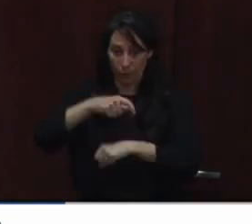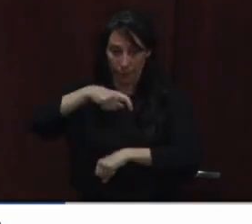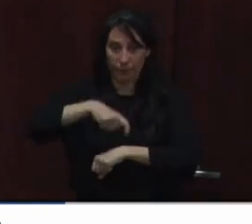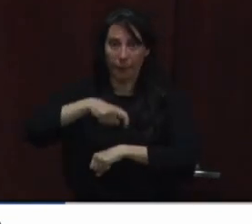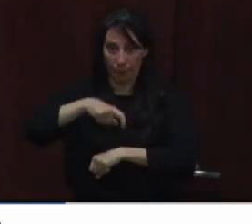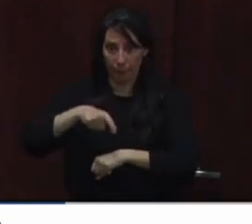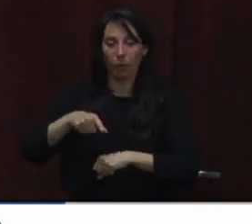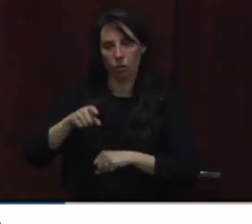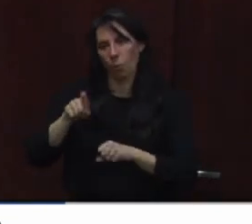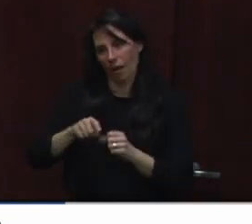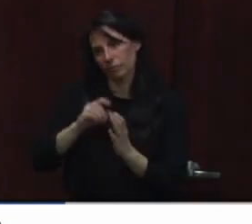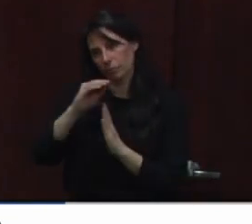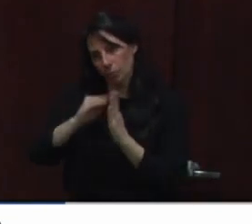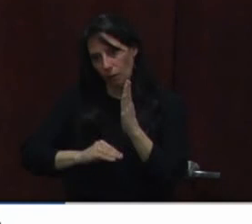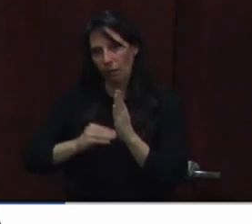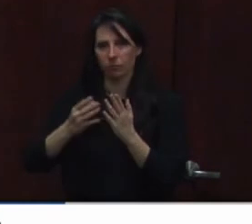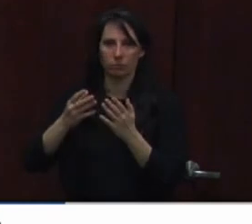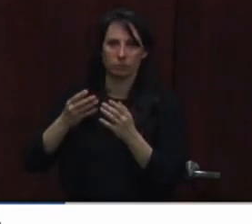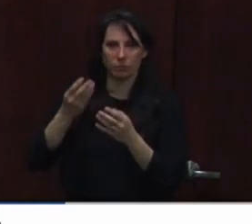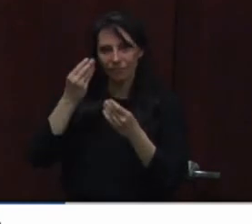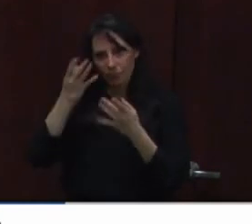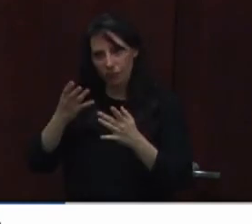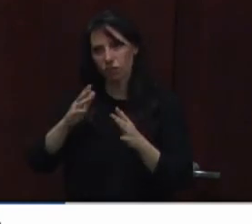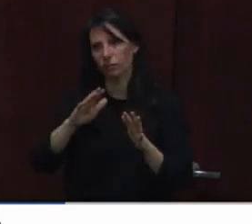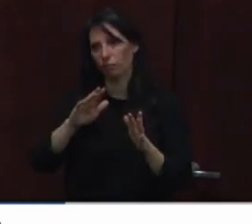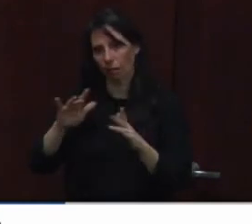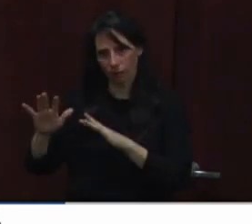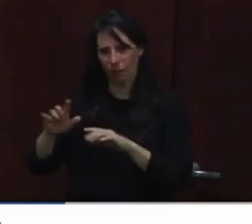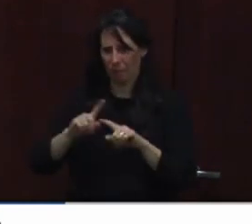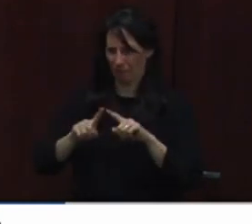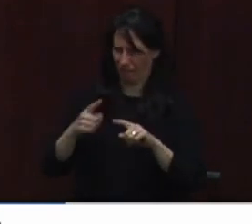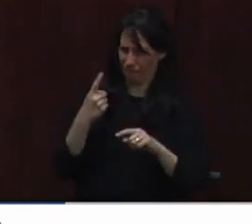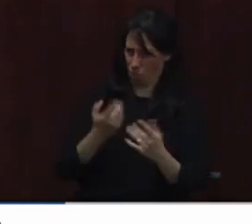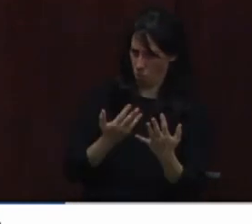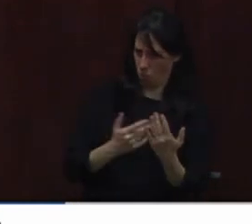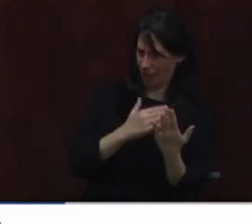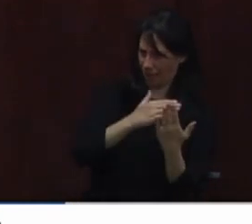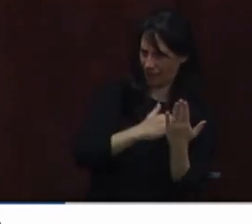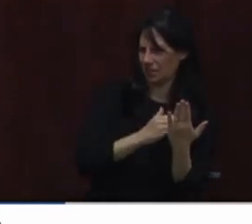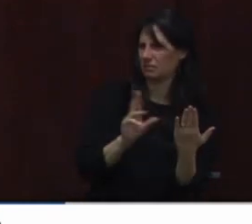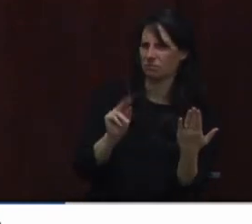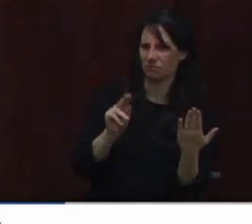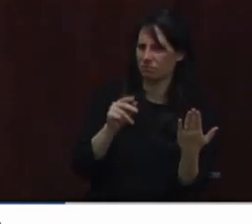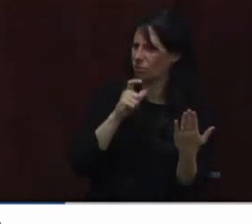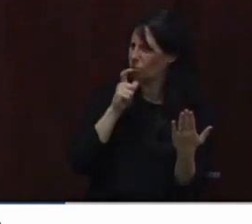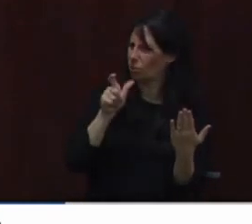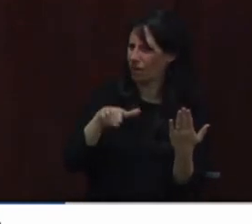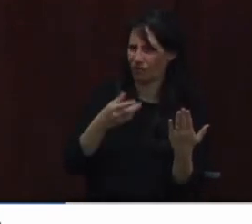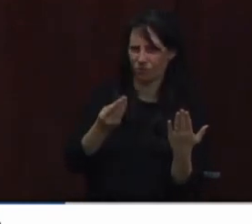but not at the time of putting you on the wait list. So we just wanted to remind folks that you do not have to provide that.